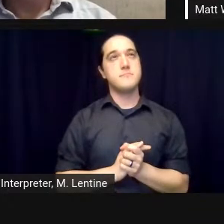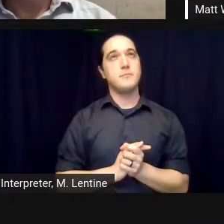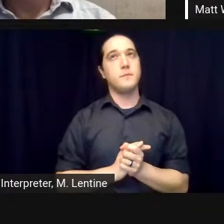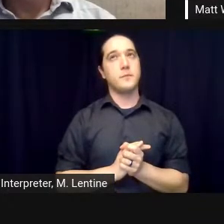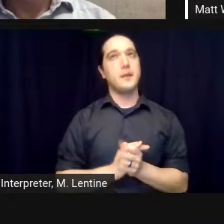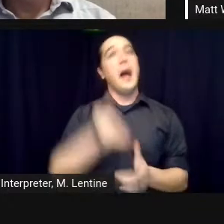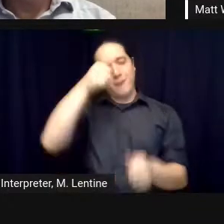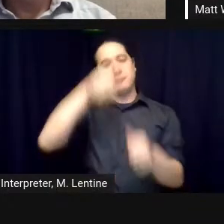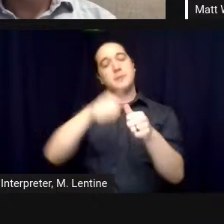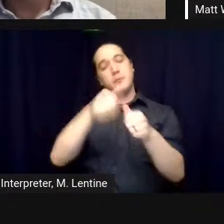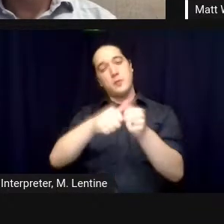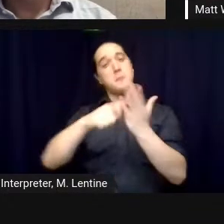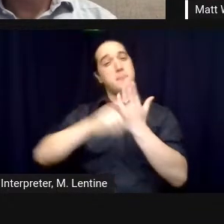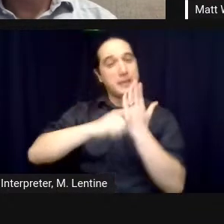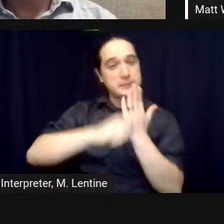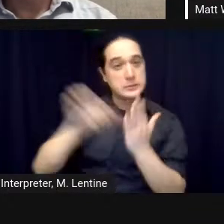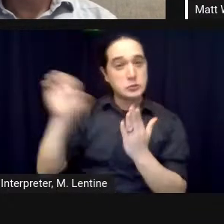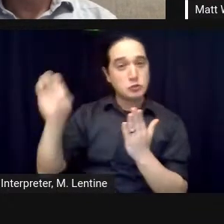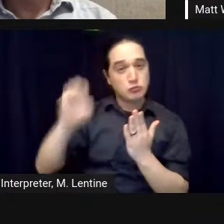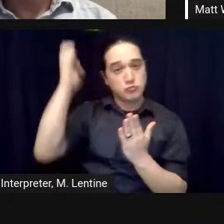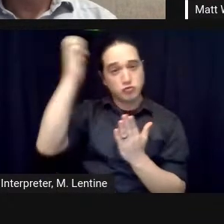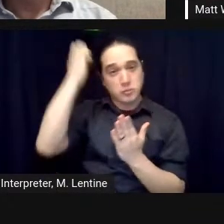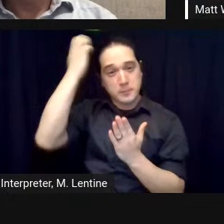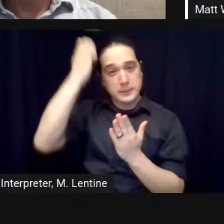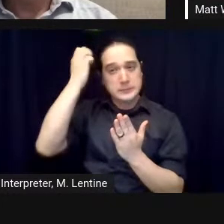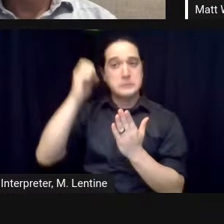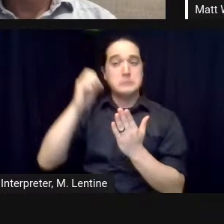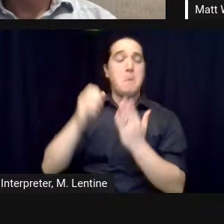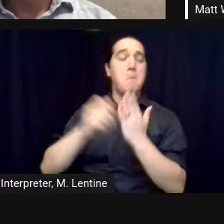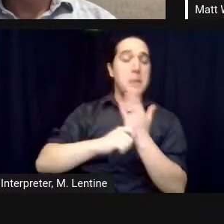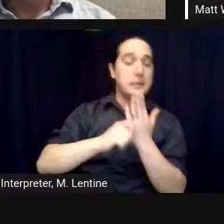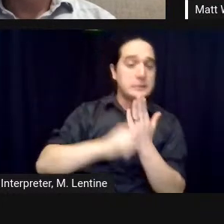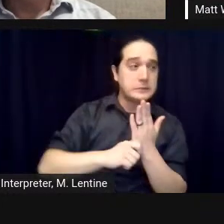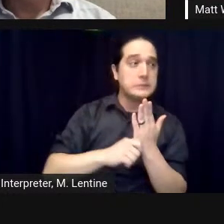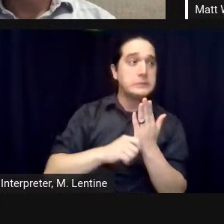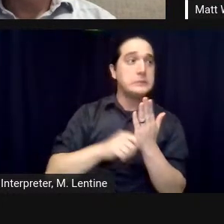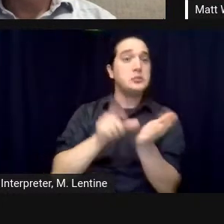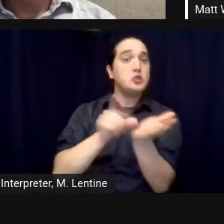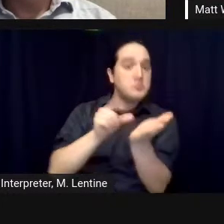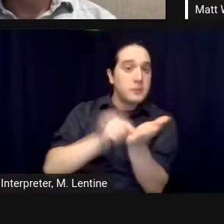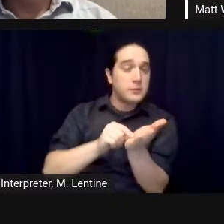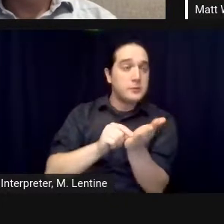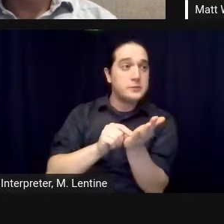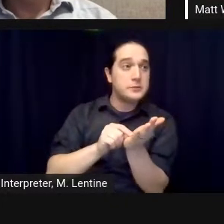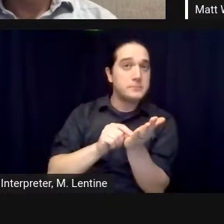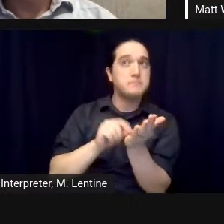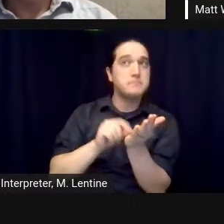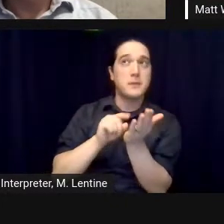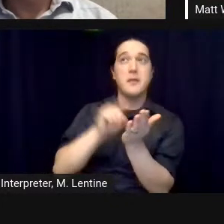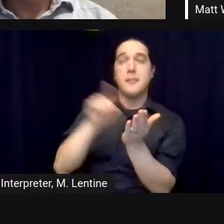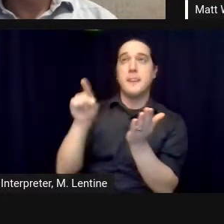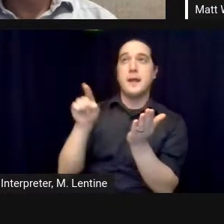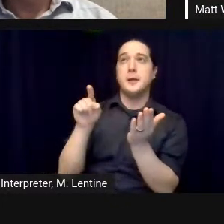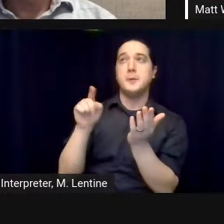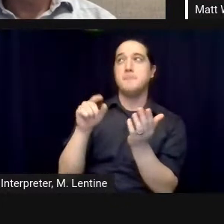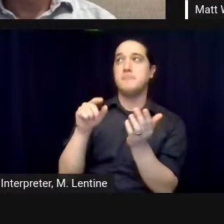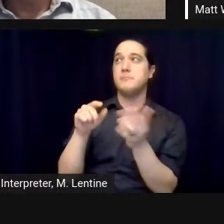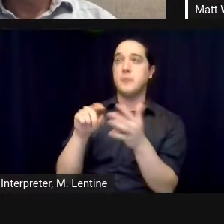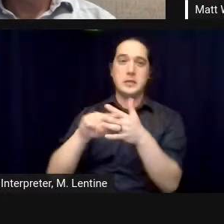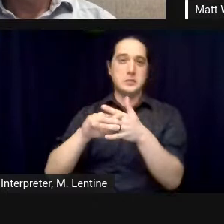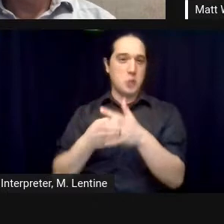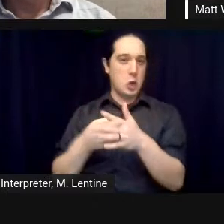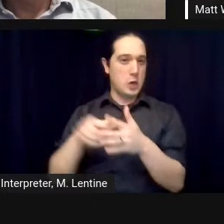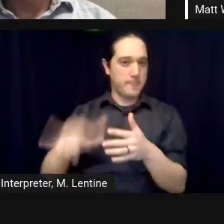magazines and newspapers that first came somehow or other and and ran stories and then set off this